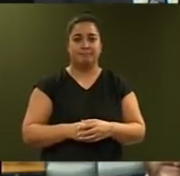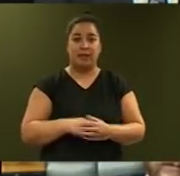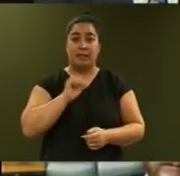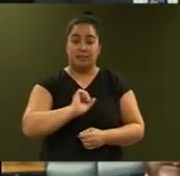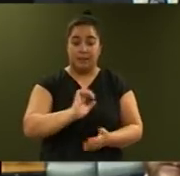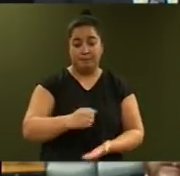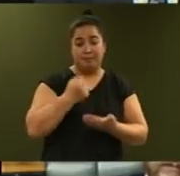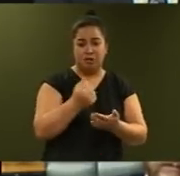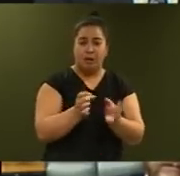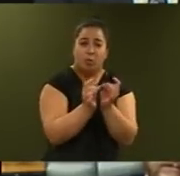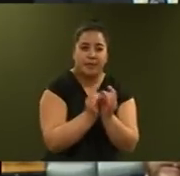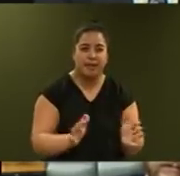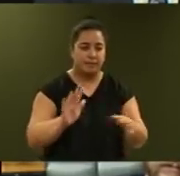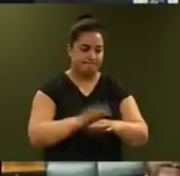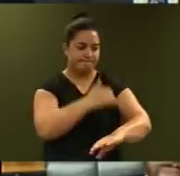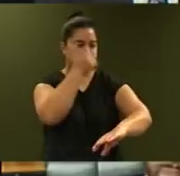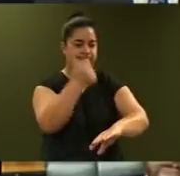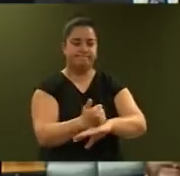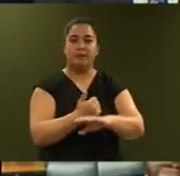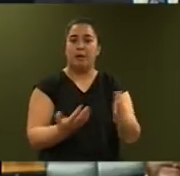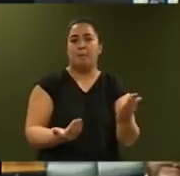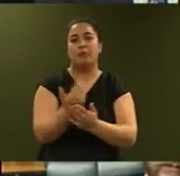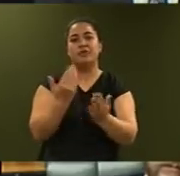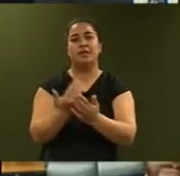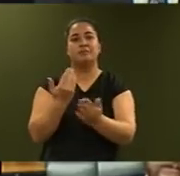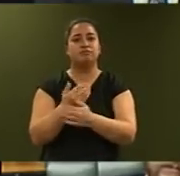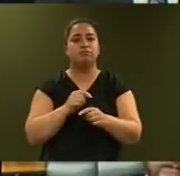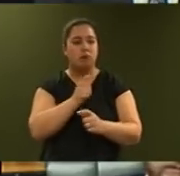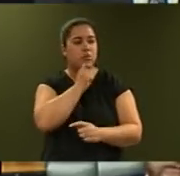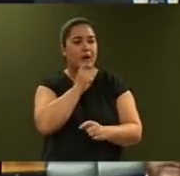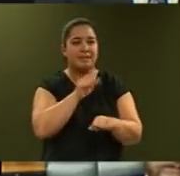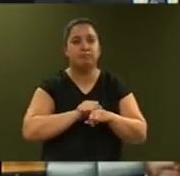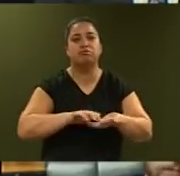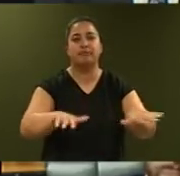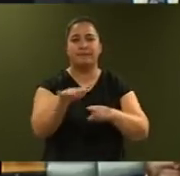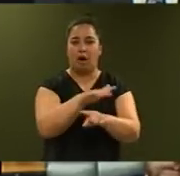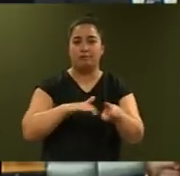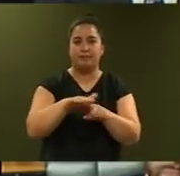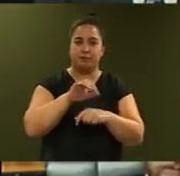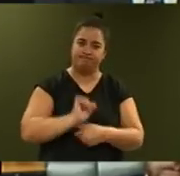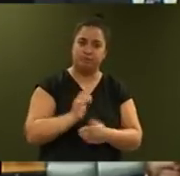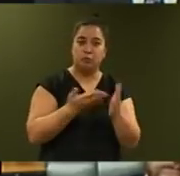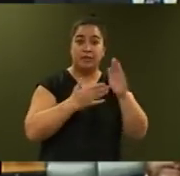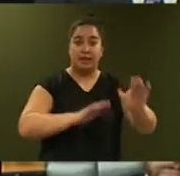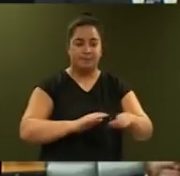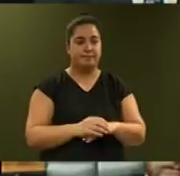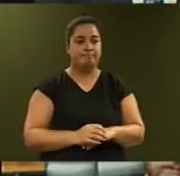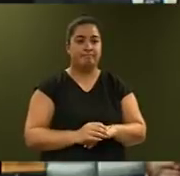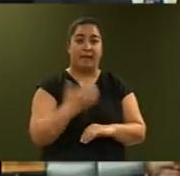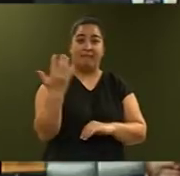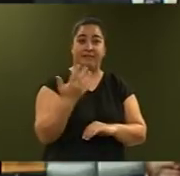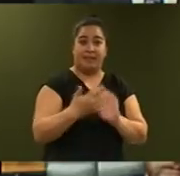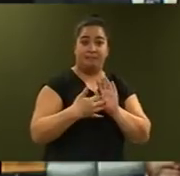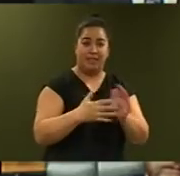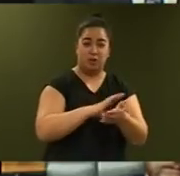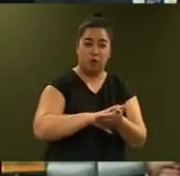of a modern public broadcasting environment for New Zealand. We have set aside $15 million to implement the initial